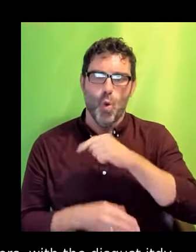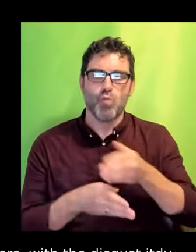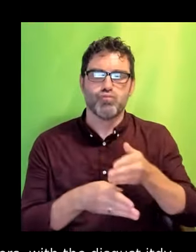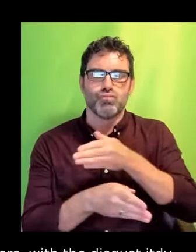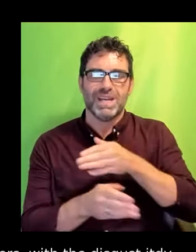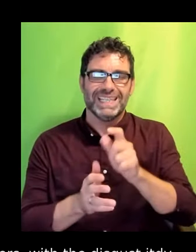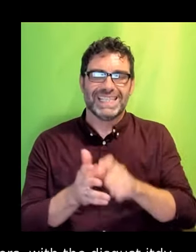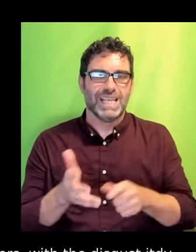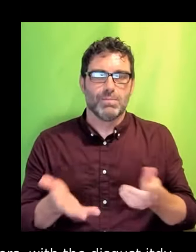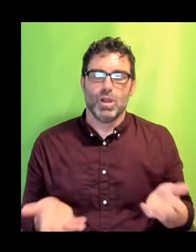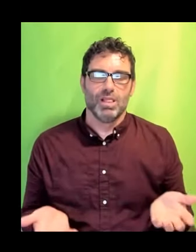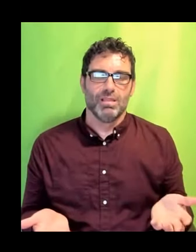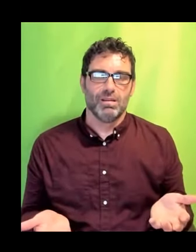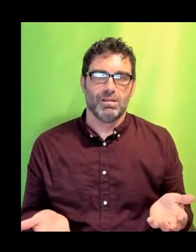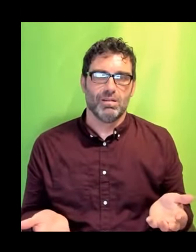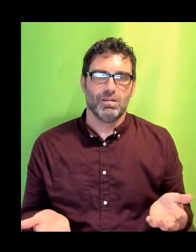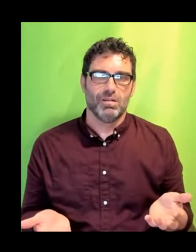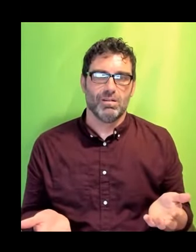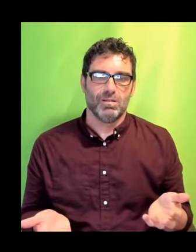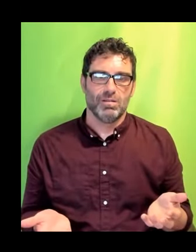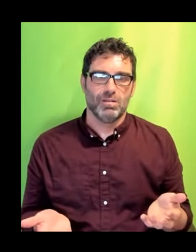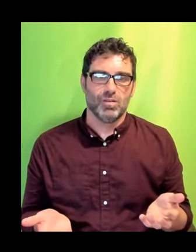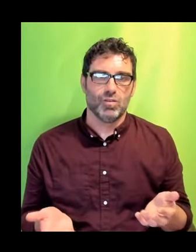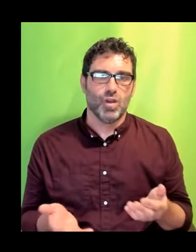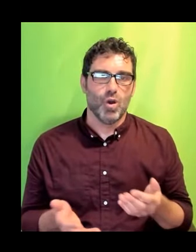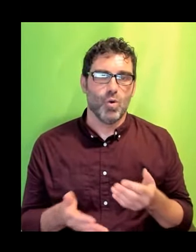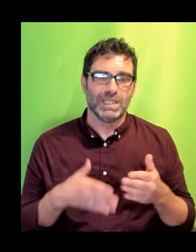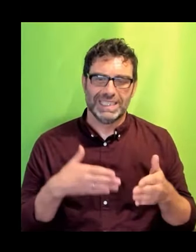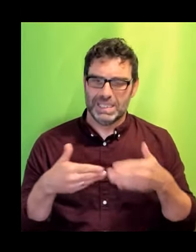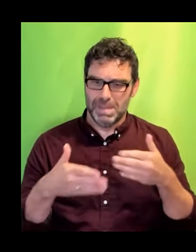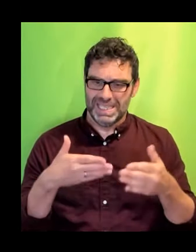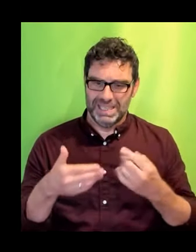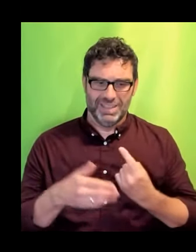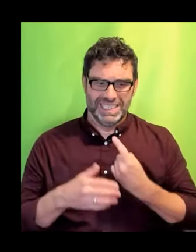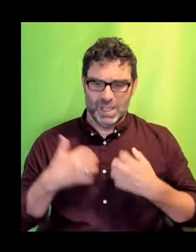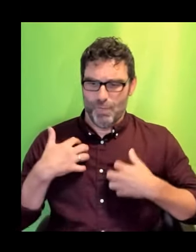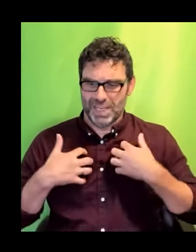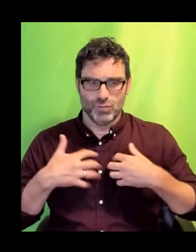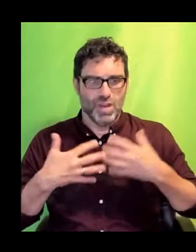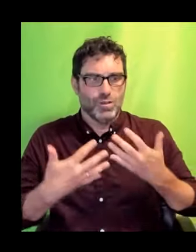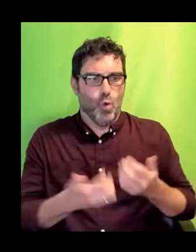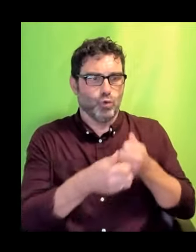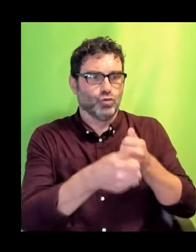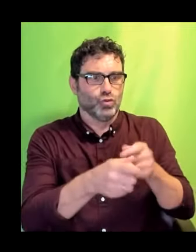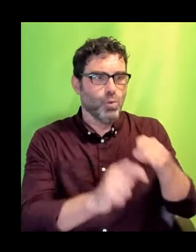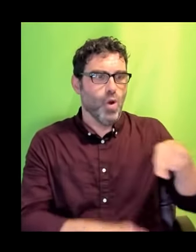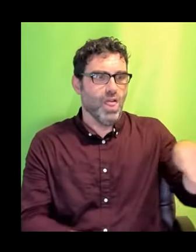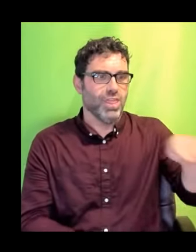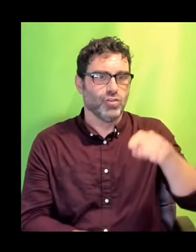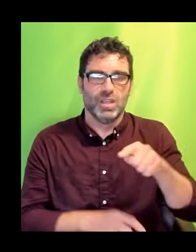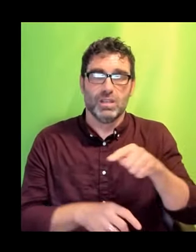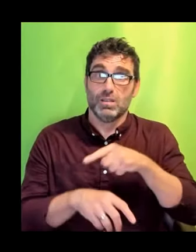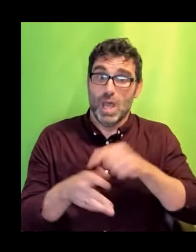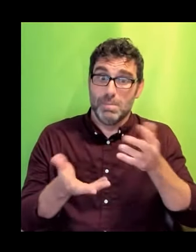So whether it is in self-interest or in the interest of others, the time has come to scream.